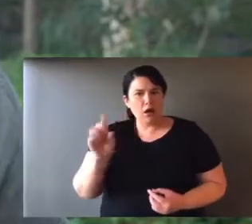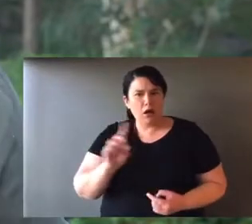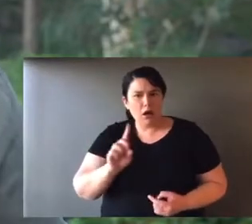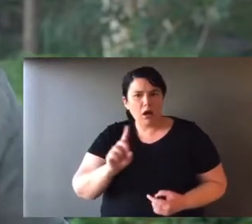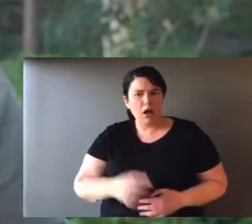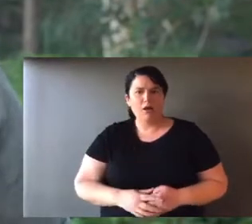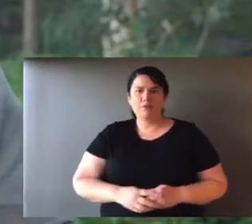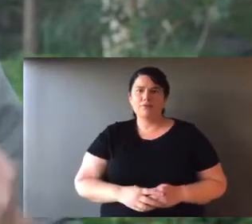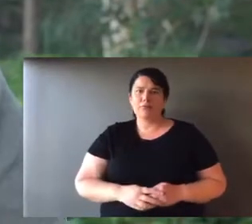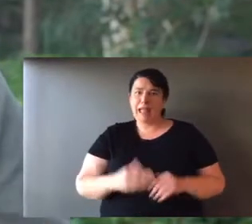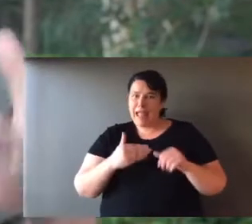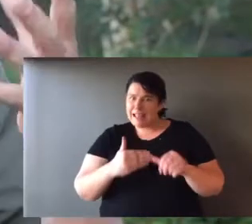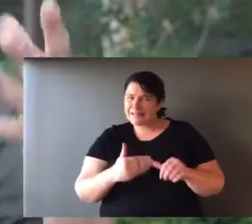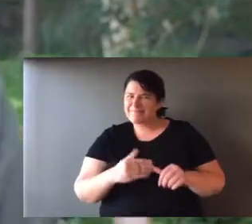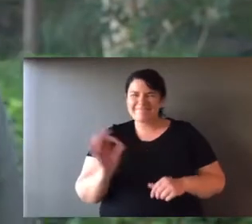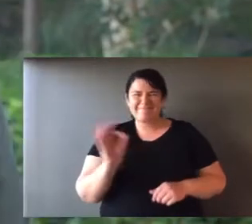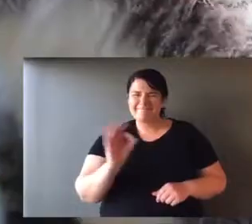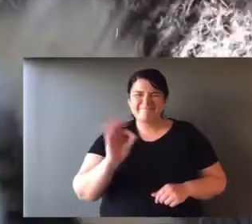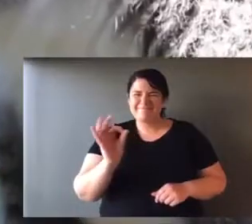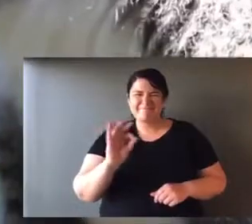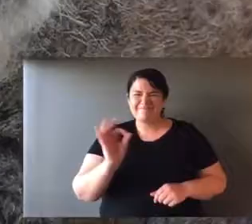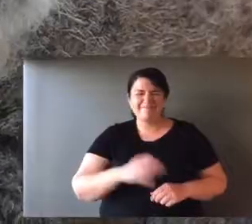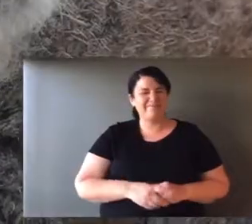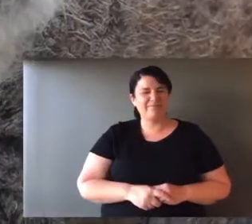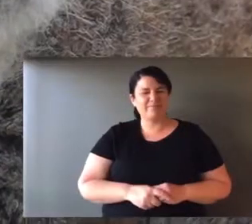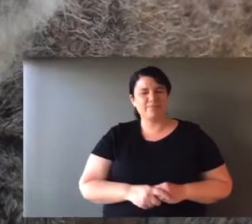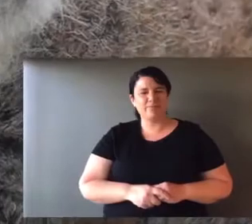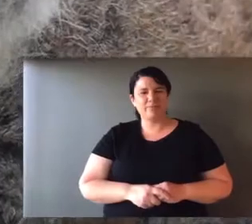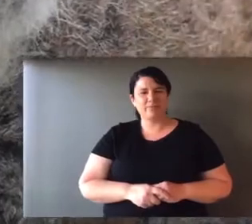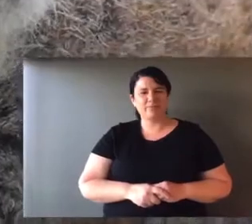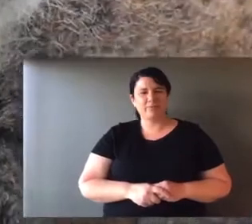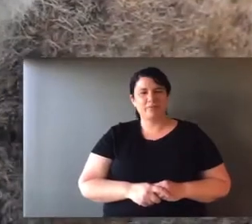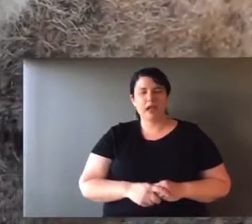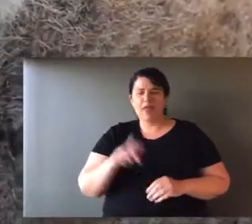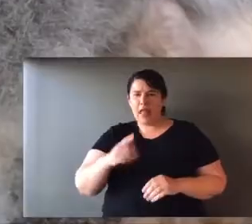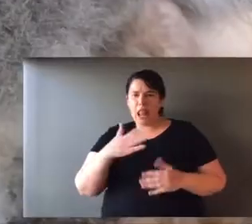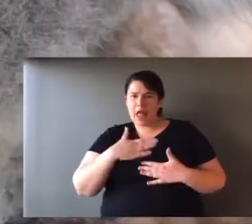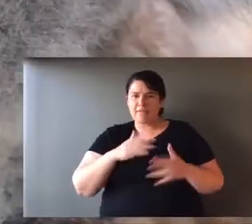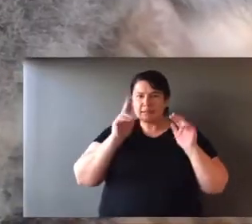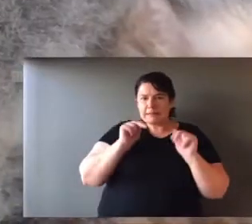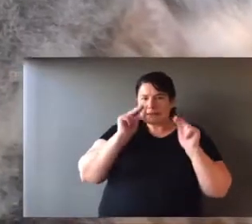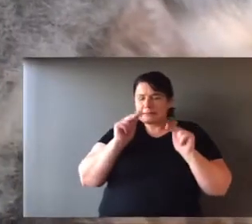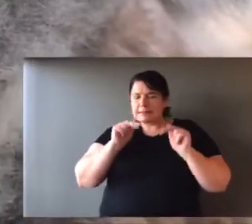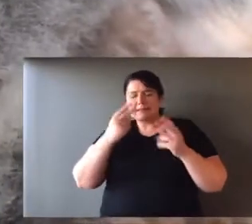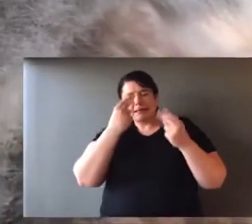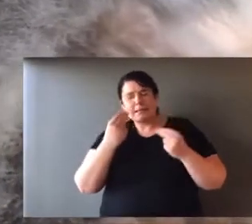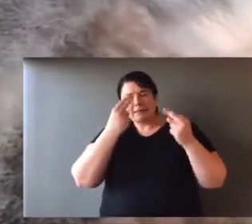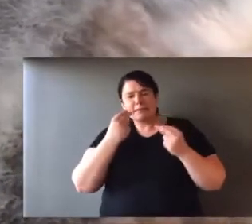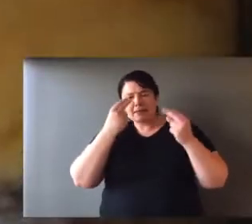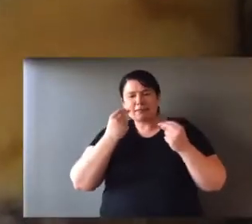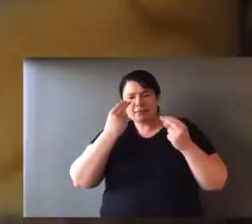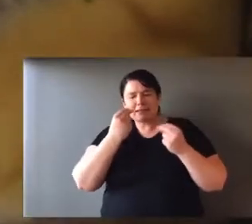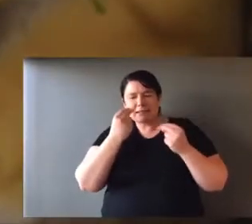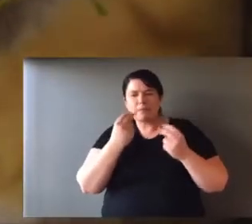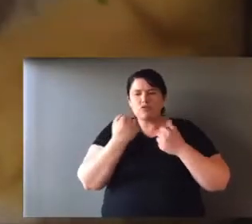ask, are koalas drunk? The answer is no. In fact, they use